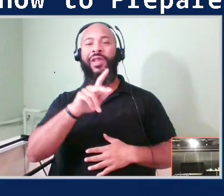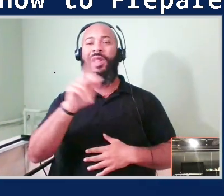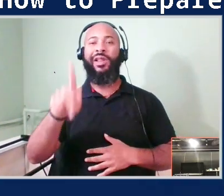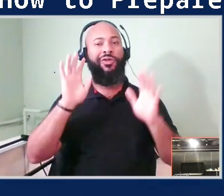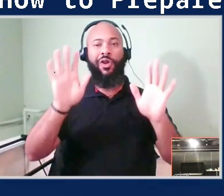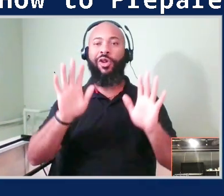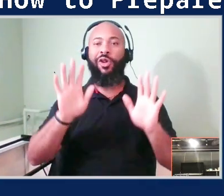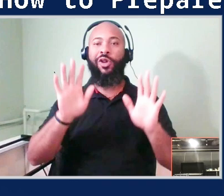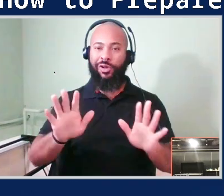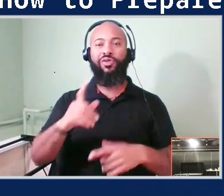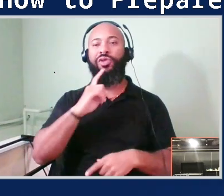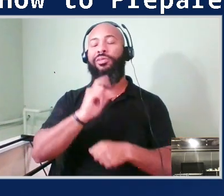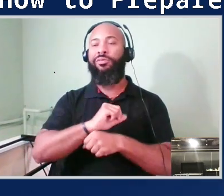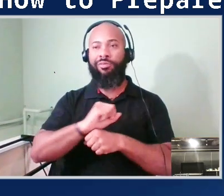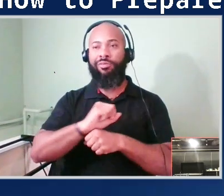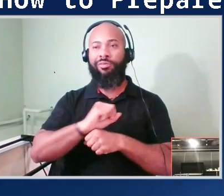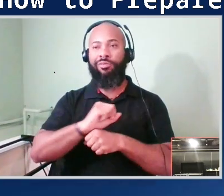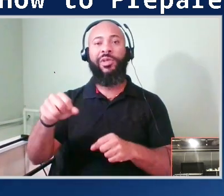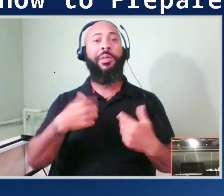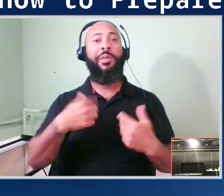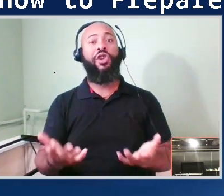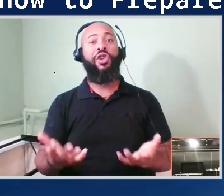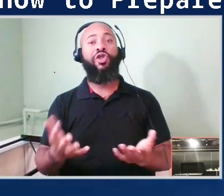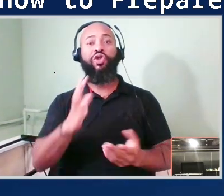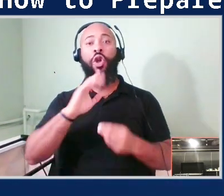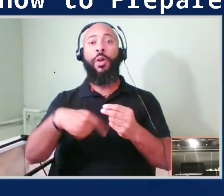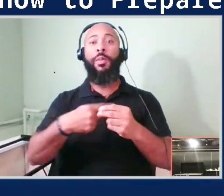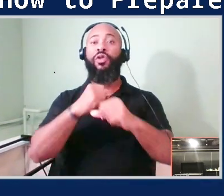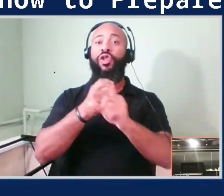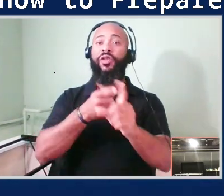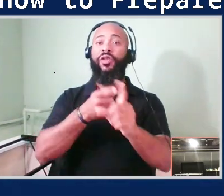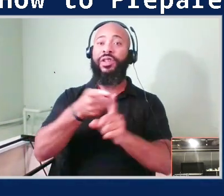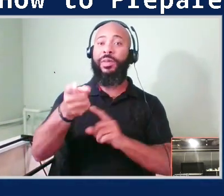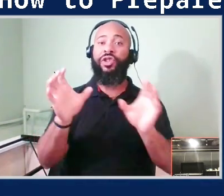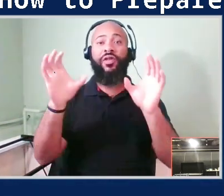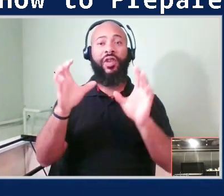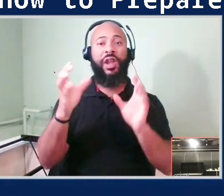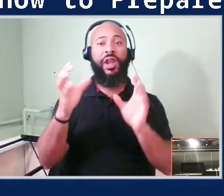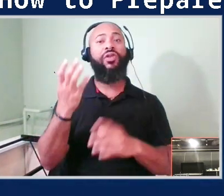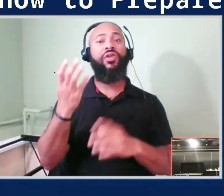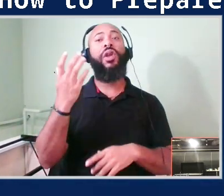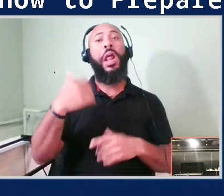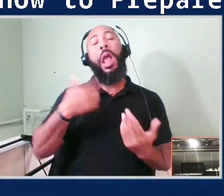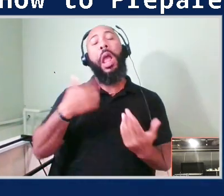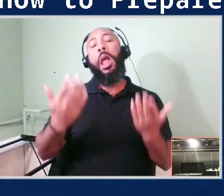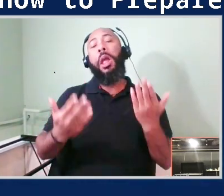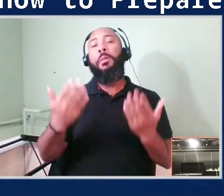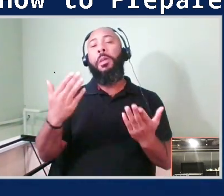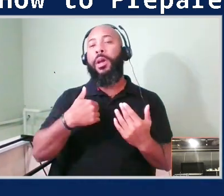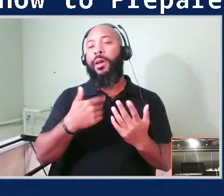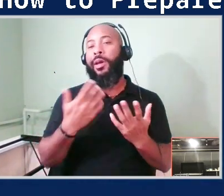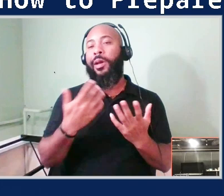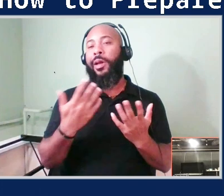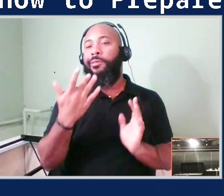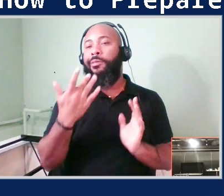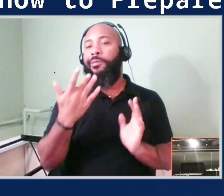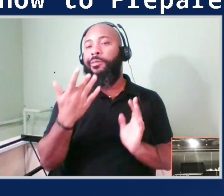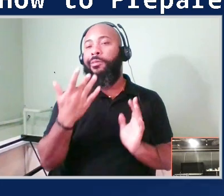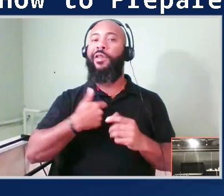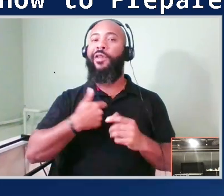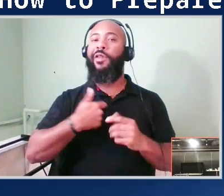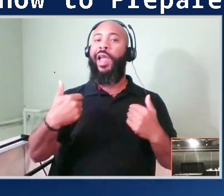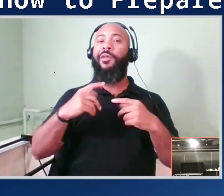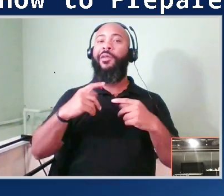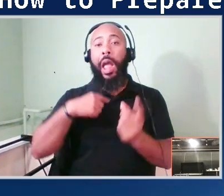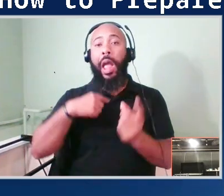Security Specialty Certification because I might be biased, but I believe that everyone should have some responsibility in the security when it